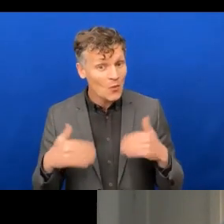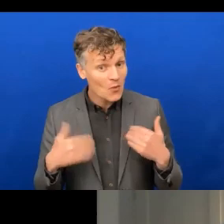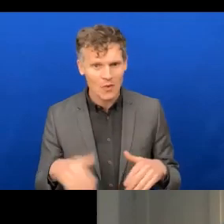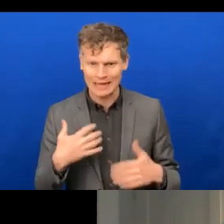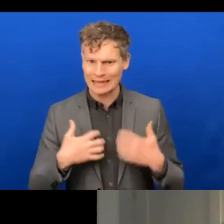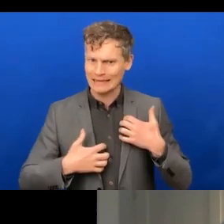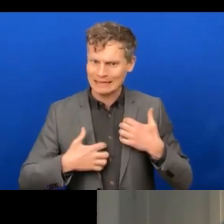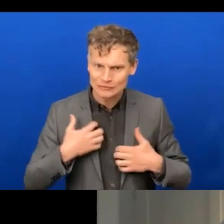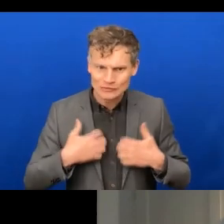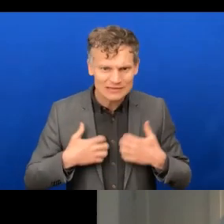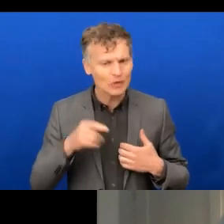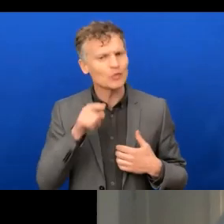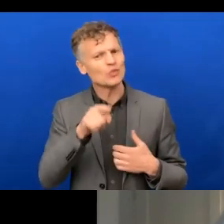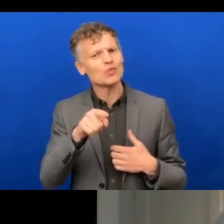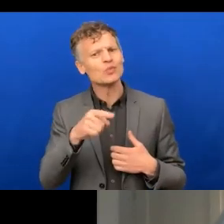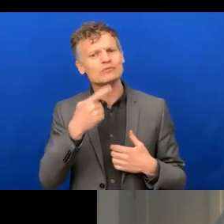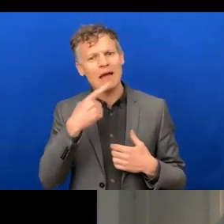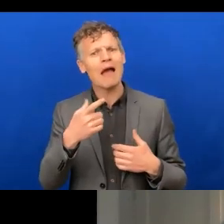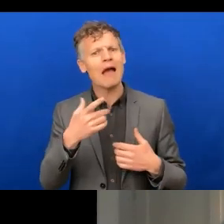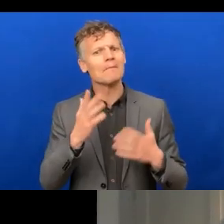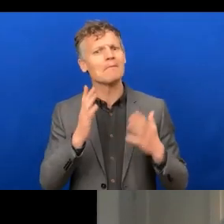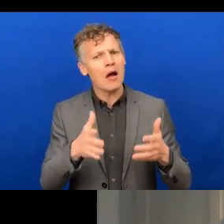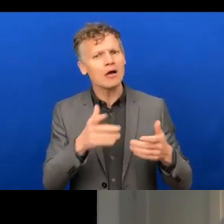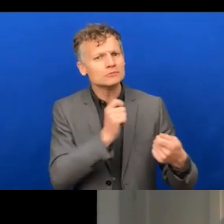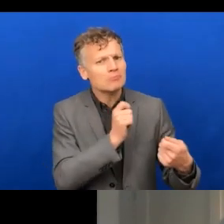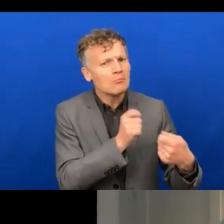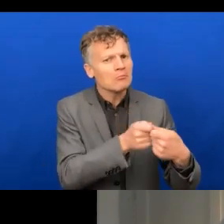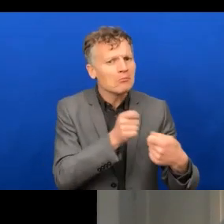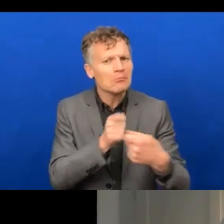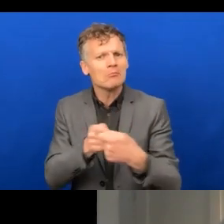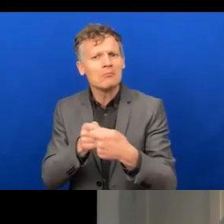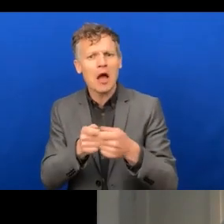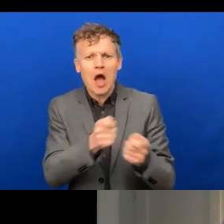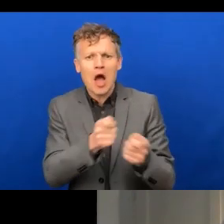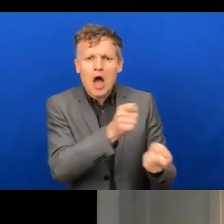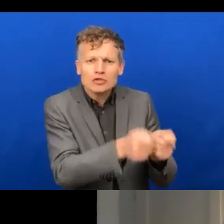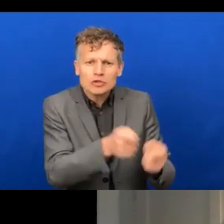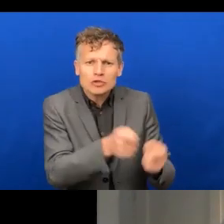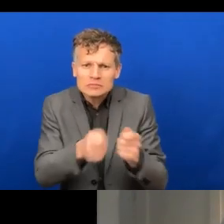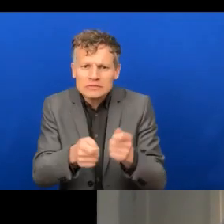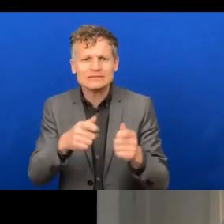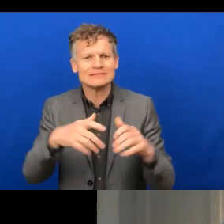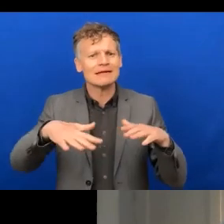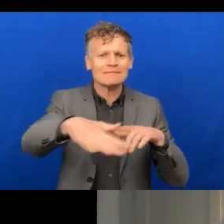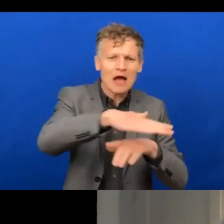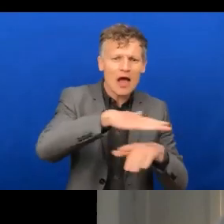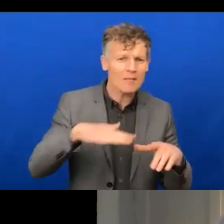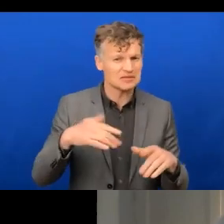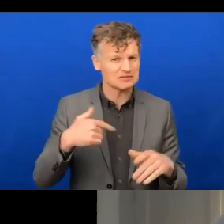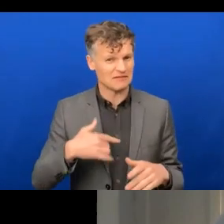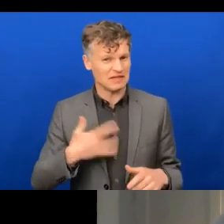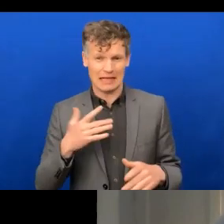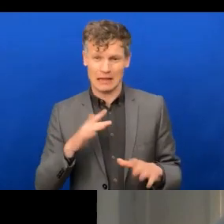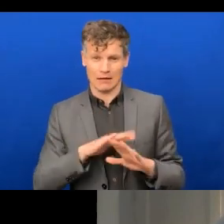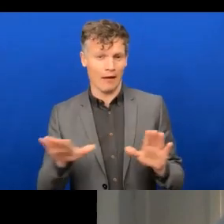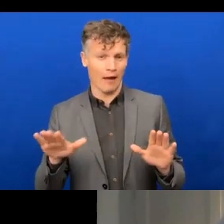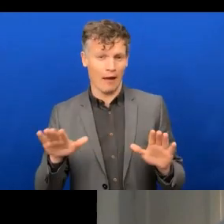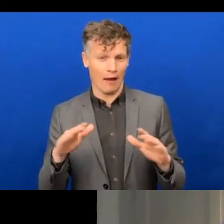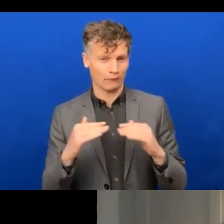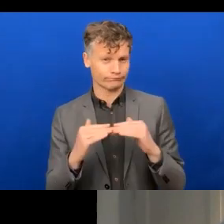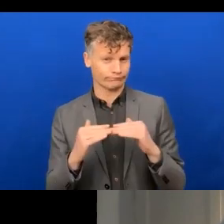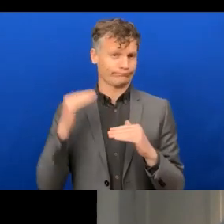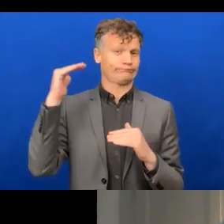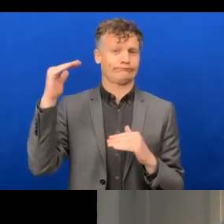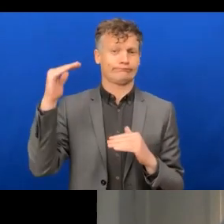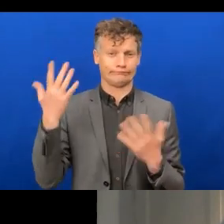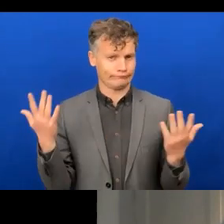talked about seem very doable and, and a rich variety of adjustments that